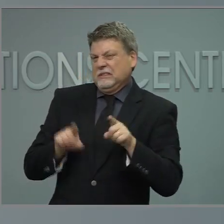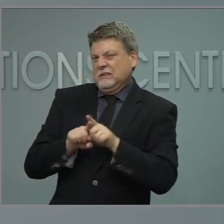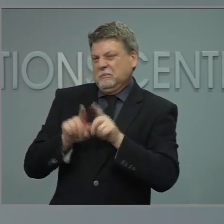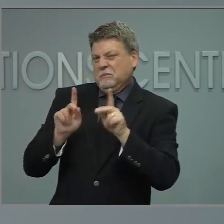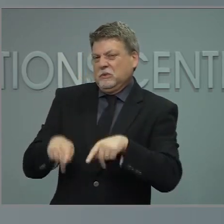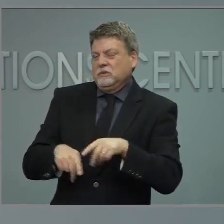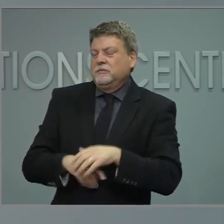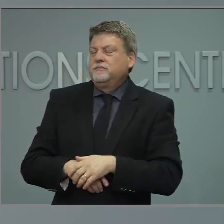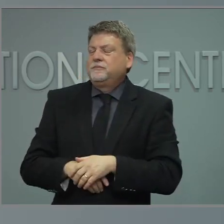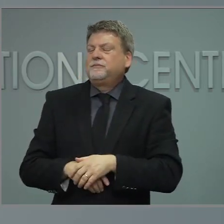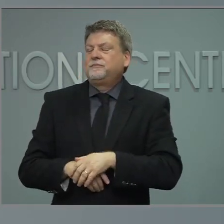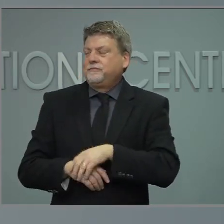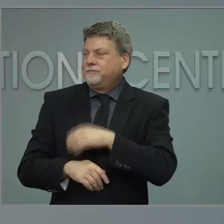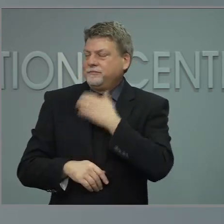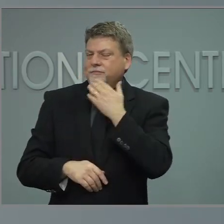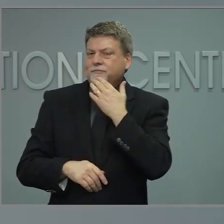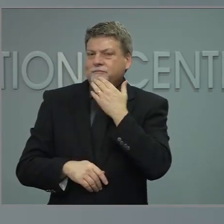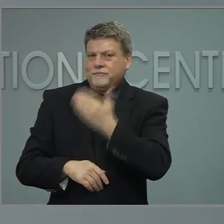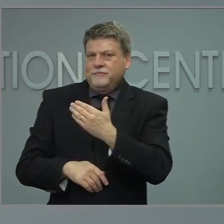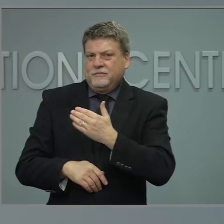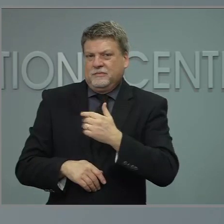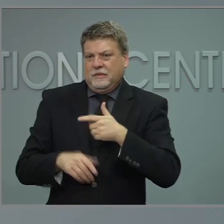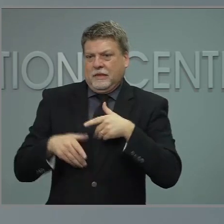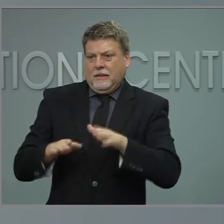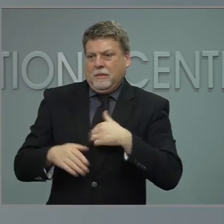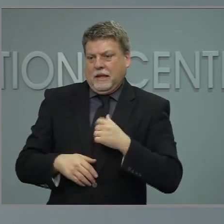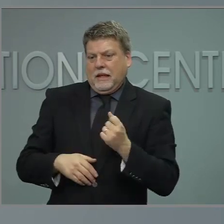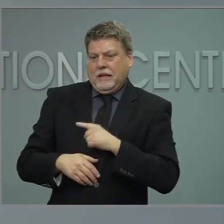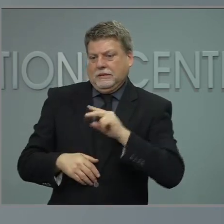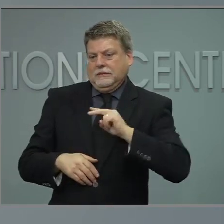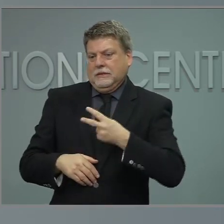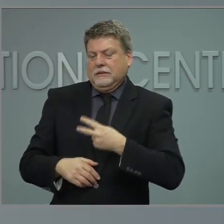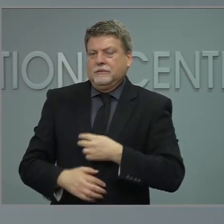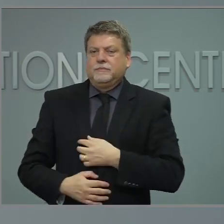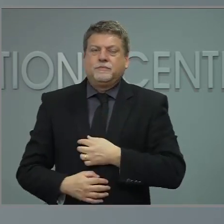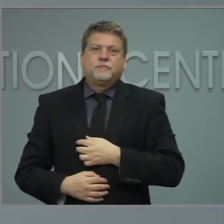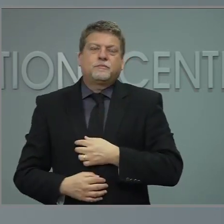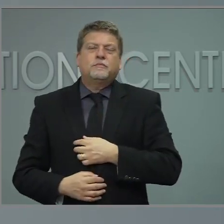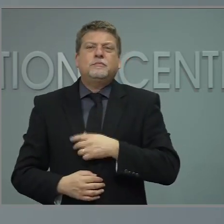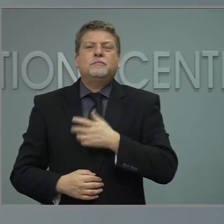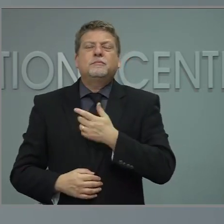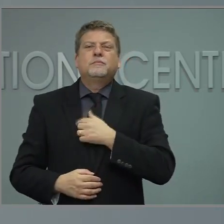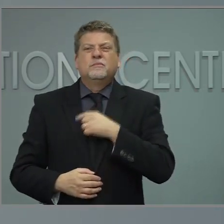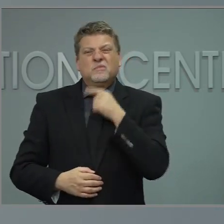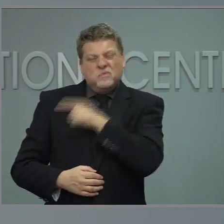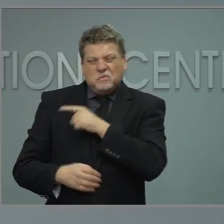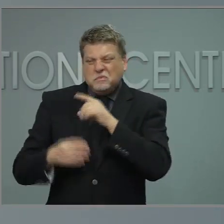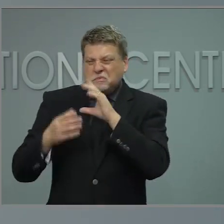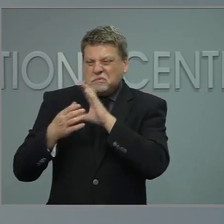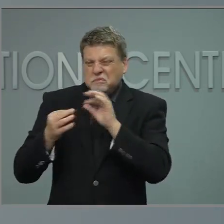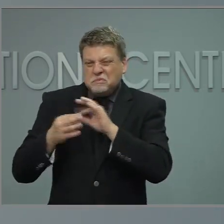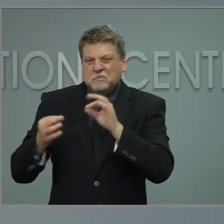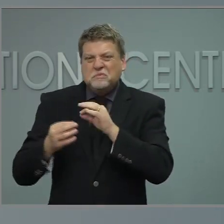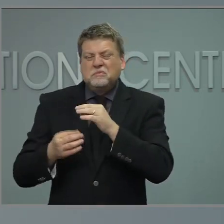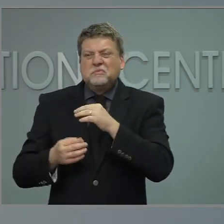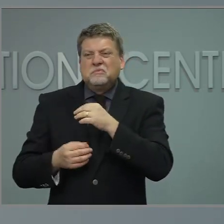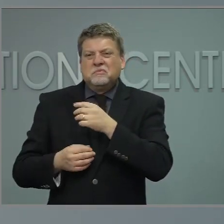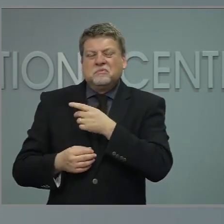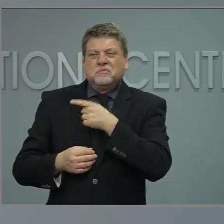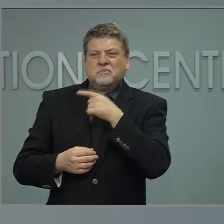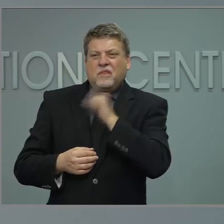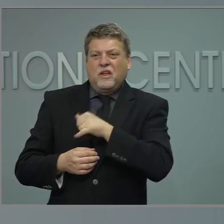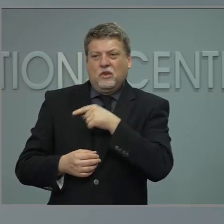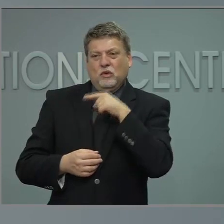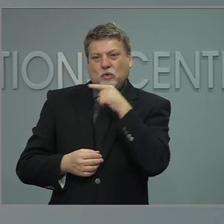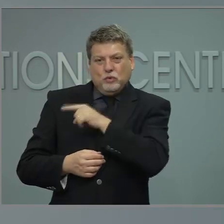Hi, thanks for the follow-up. Are these discussions or meetings between you, Governor Cooper and Dr. Cohen